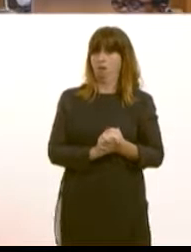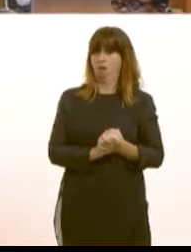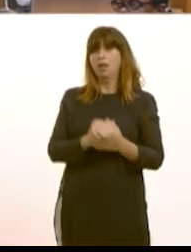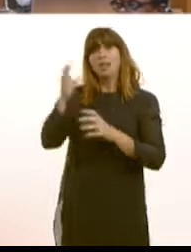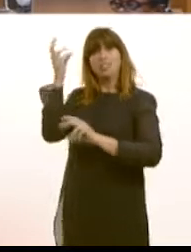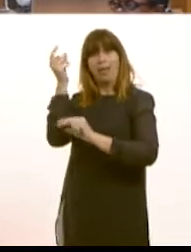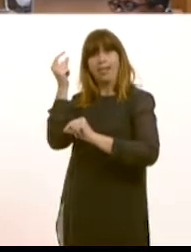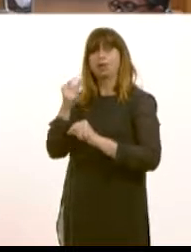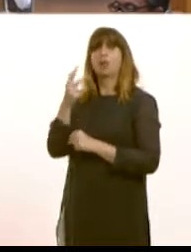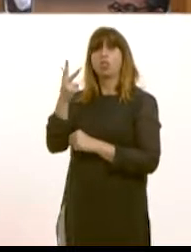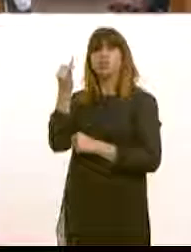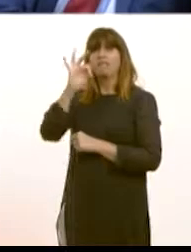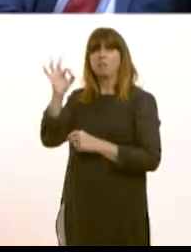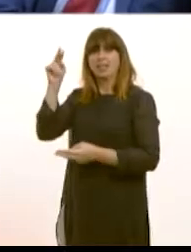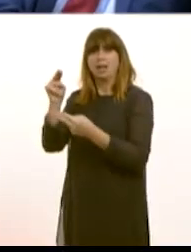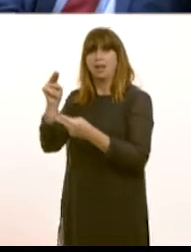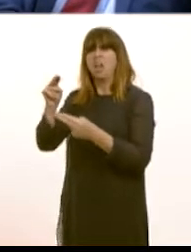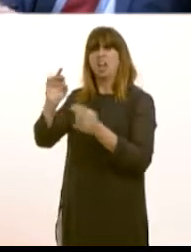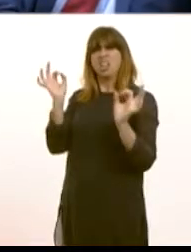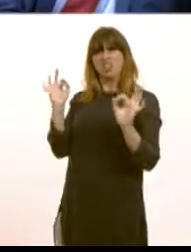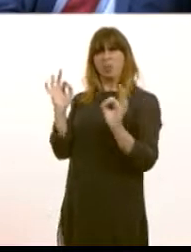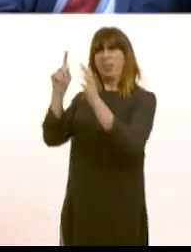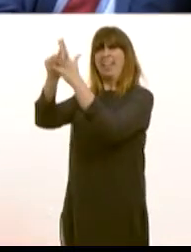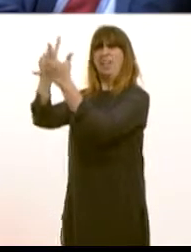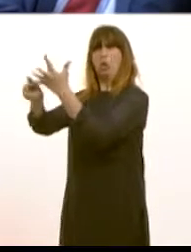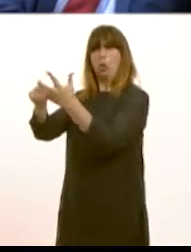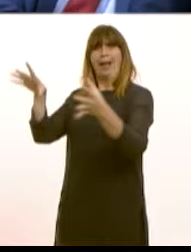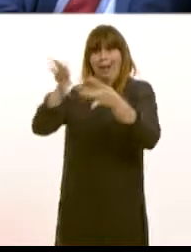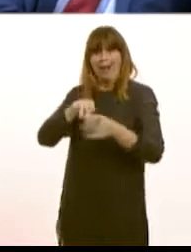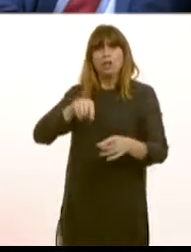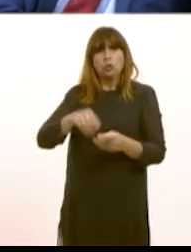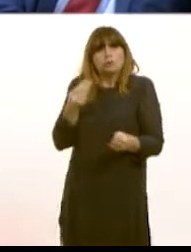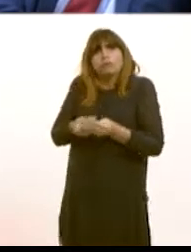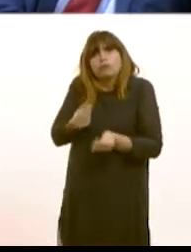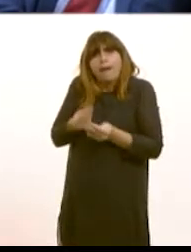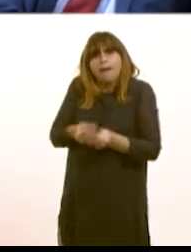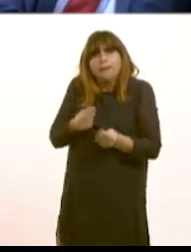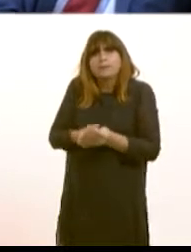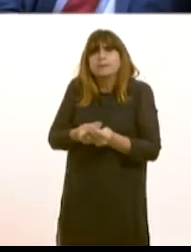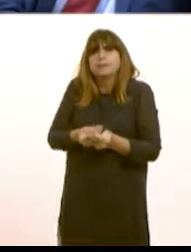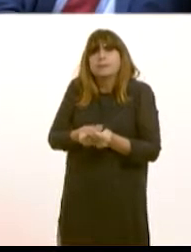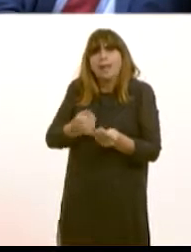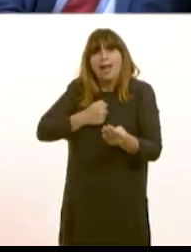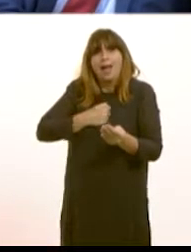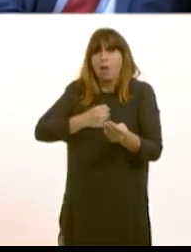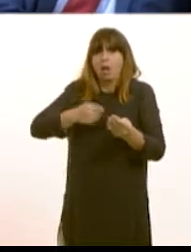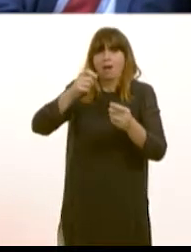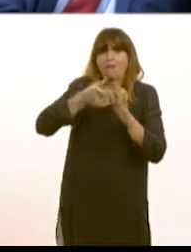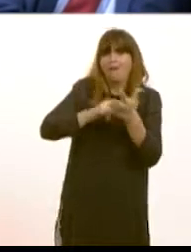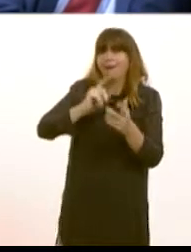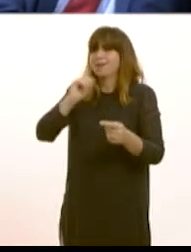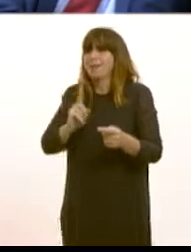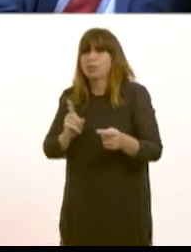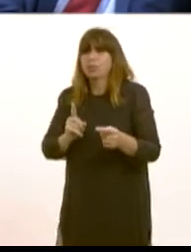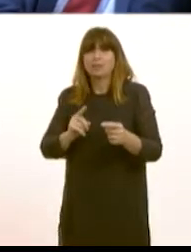Spain, 37% lower. So it's nothing to do with the EU at all. It's to do with the UK and the UK's alleged energy market. Every single